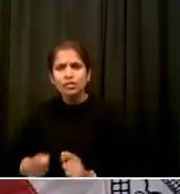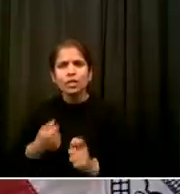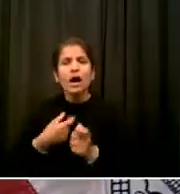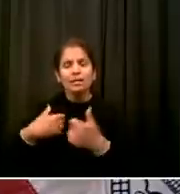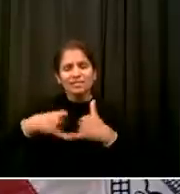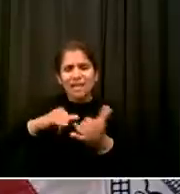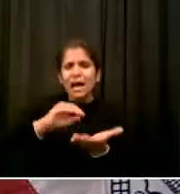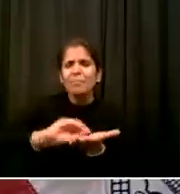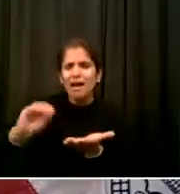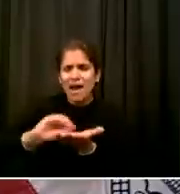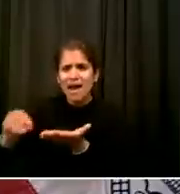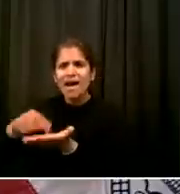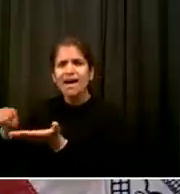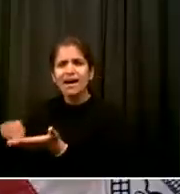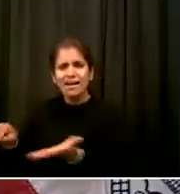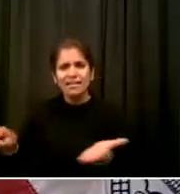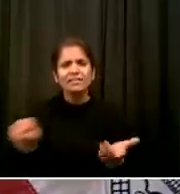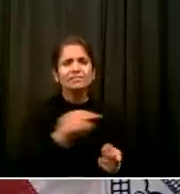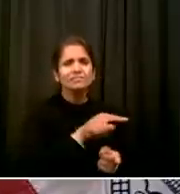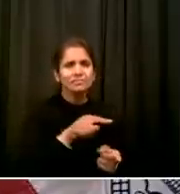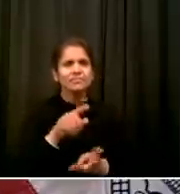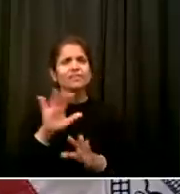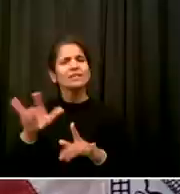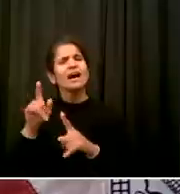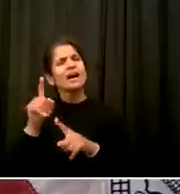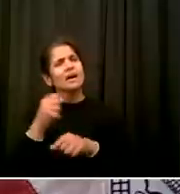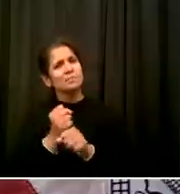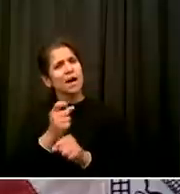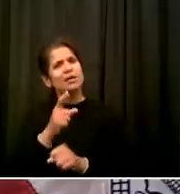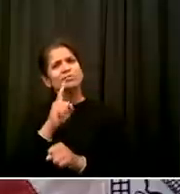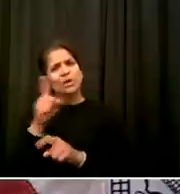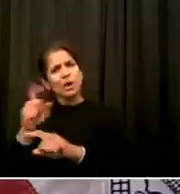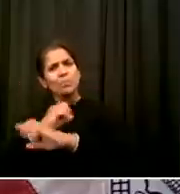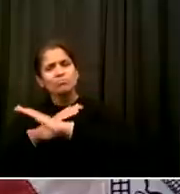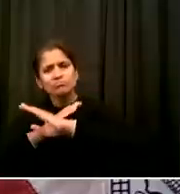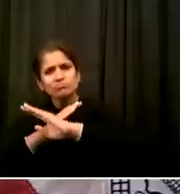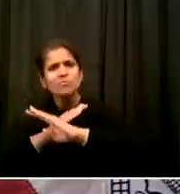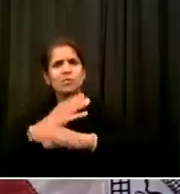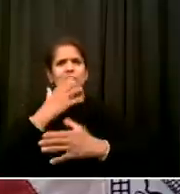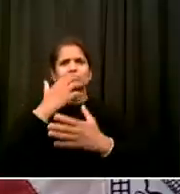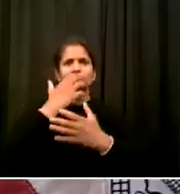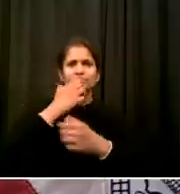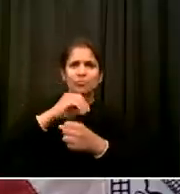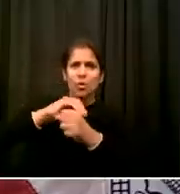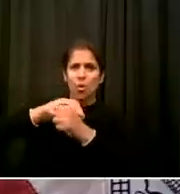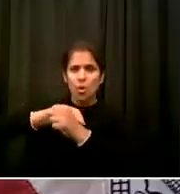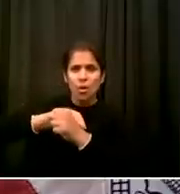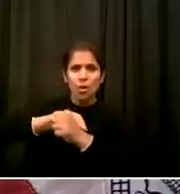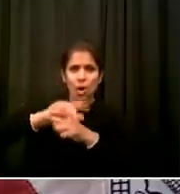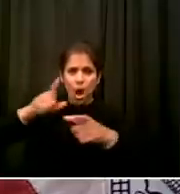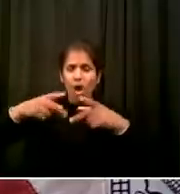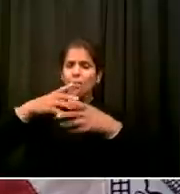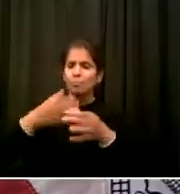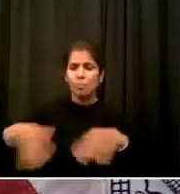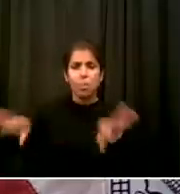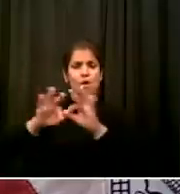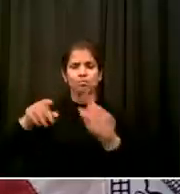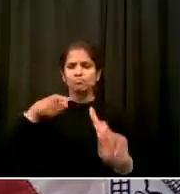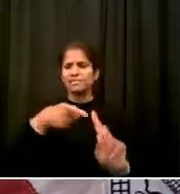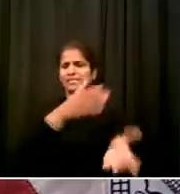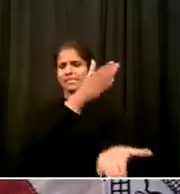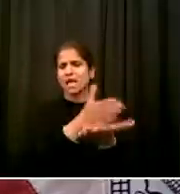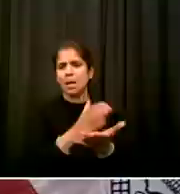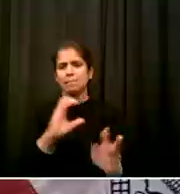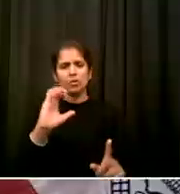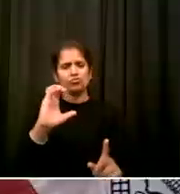And that unit didn't fit the mission of 2020 and beyond He's taking a futuristic view and saying we need to do something very